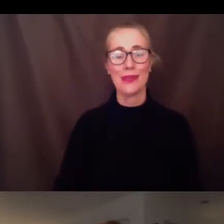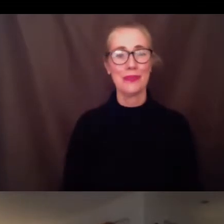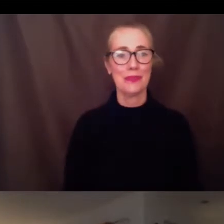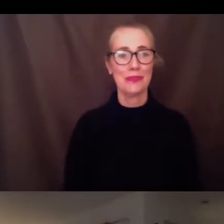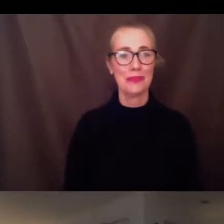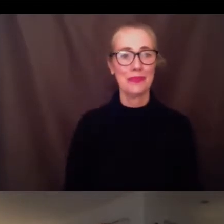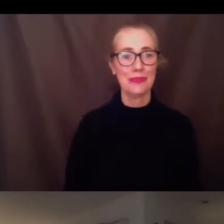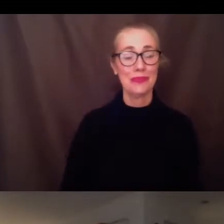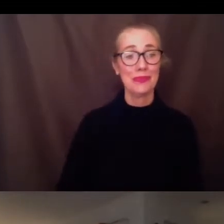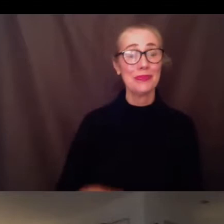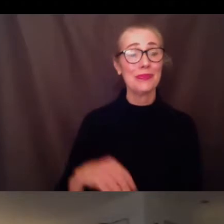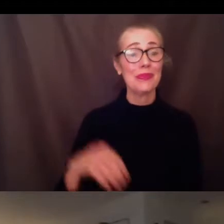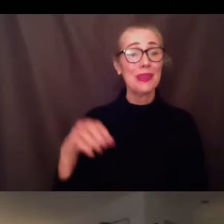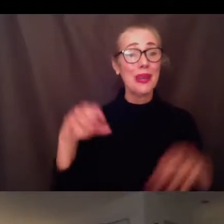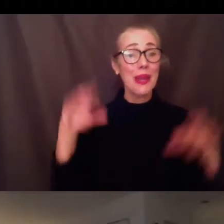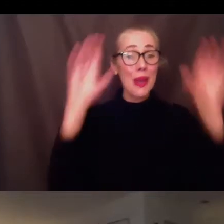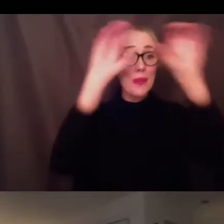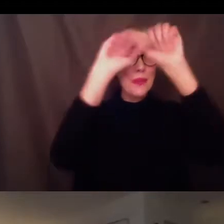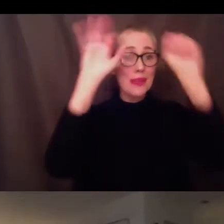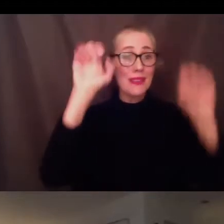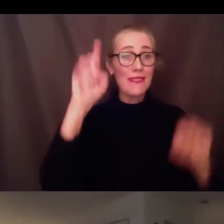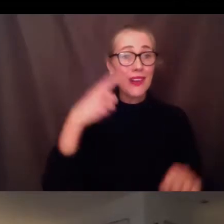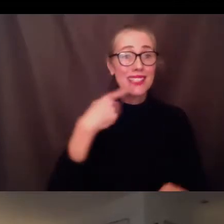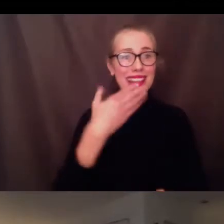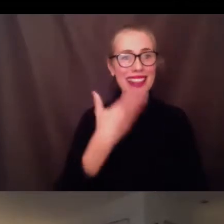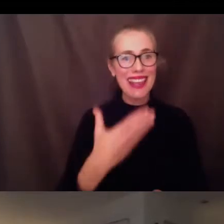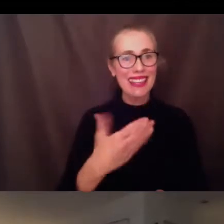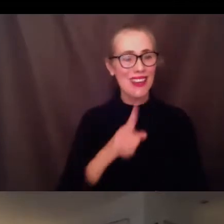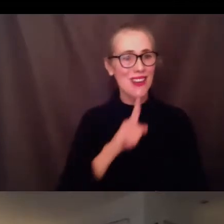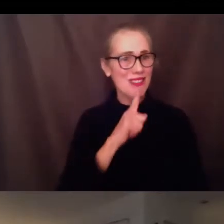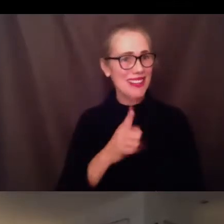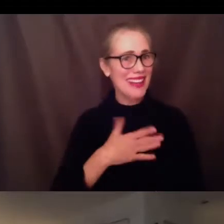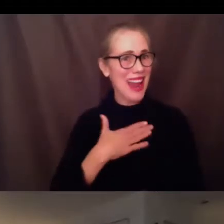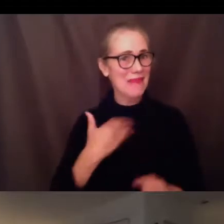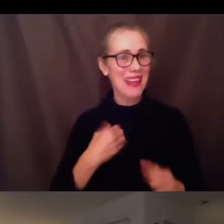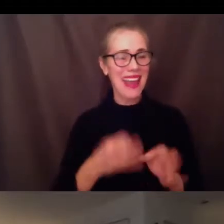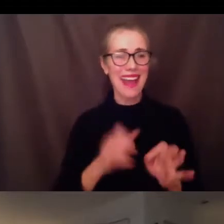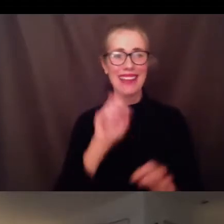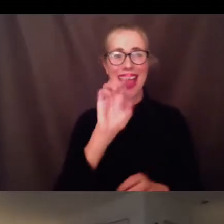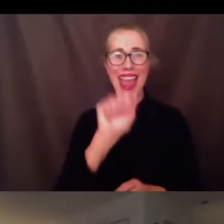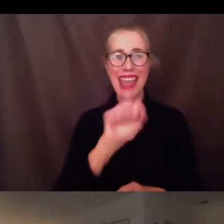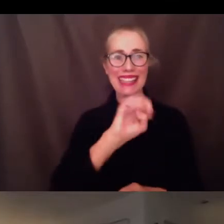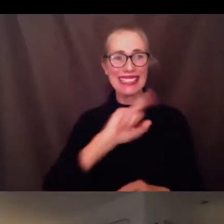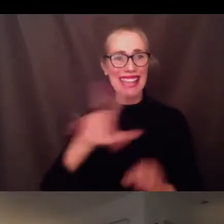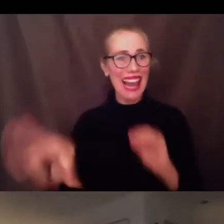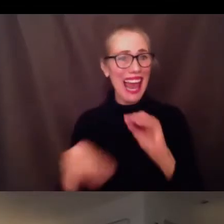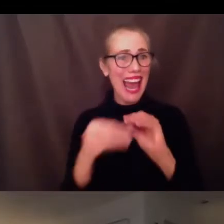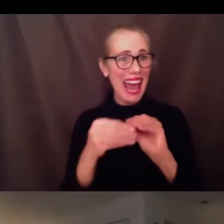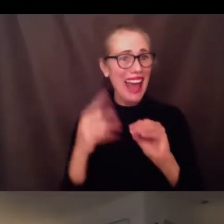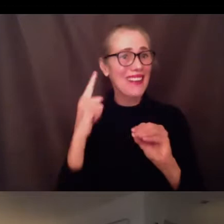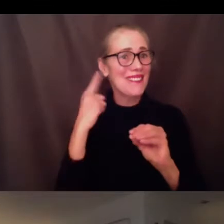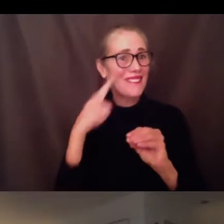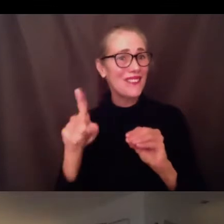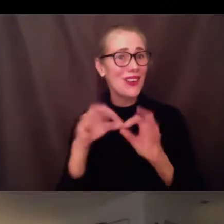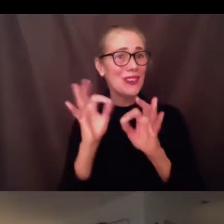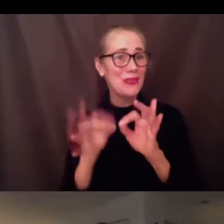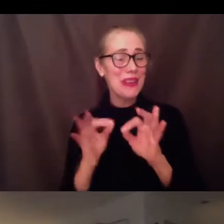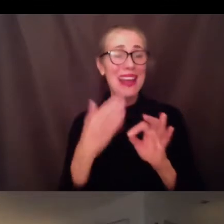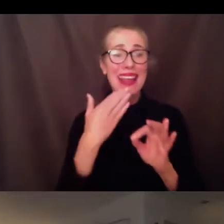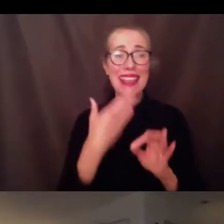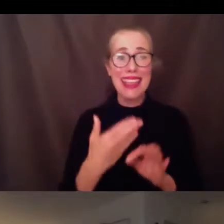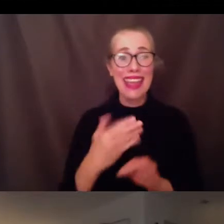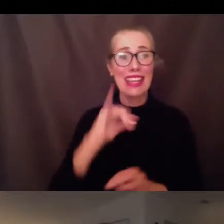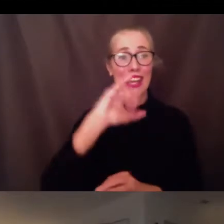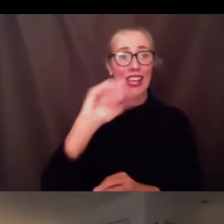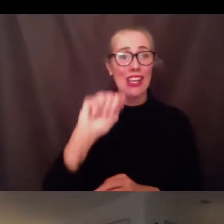you. I am so very glad that we've added American Sign Language to our interpretation of board meetings and I want to thank Ms. Jacqueline